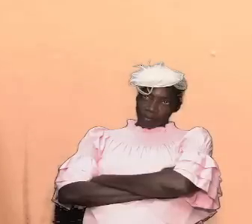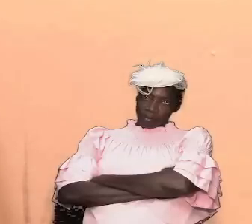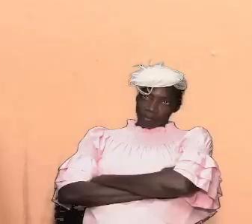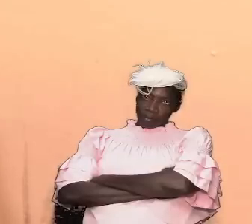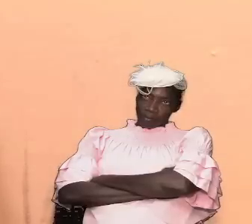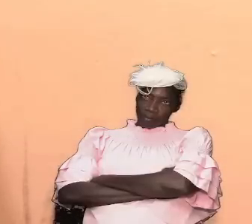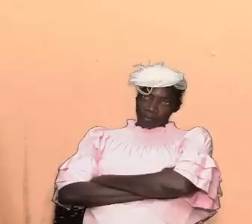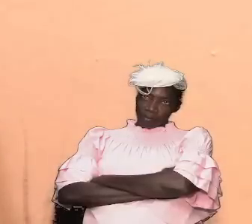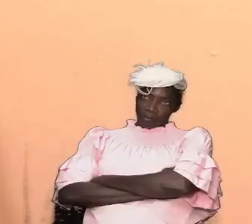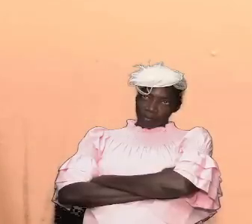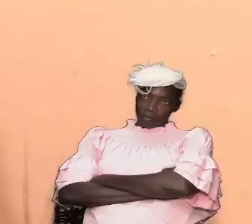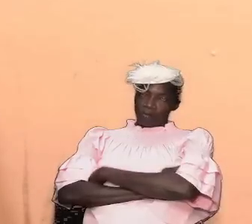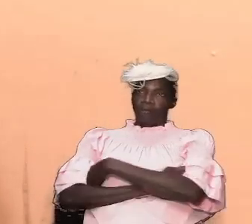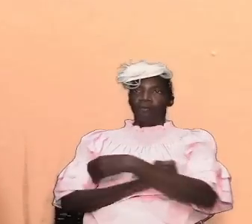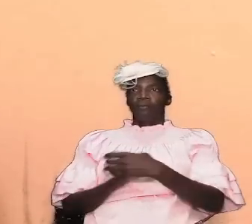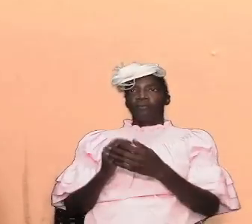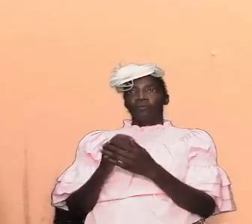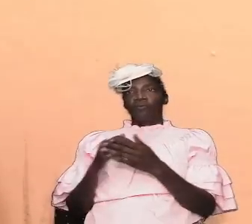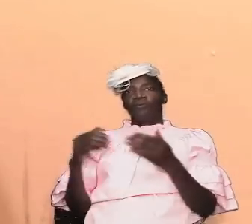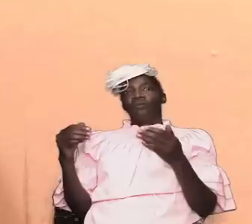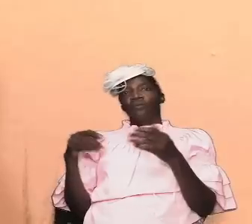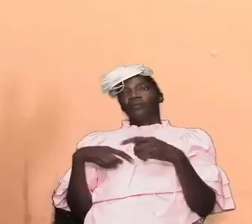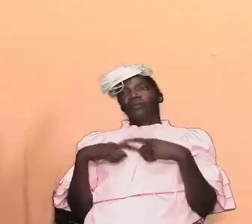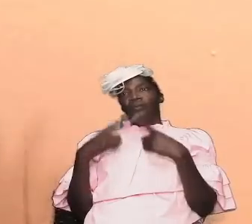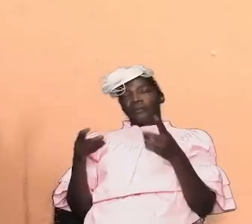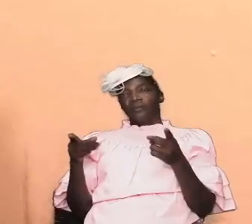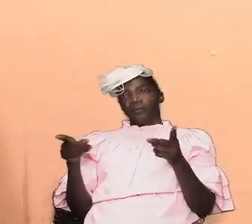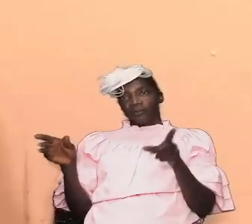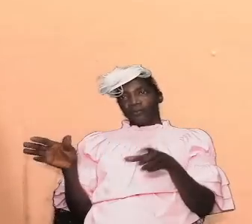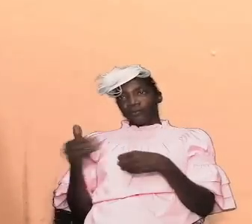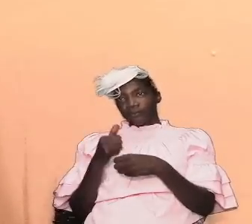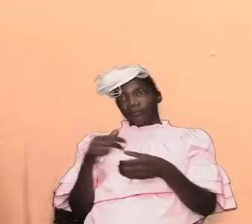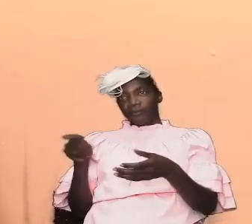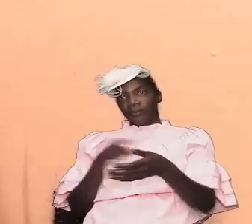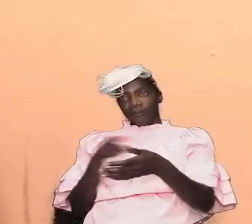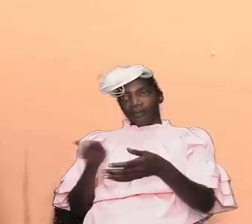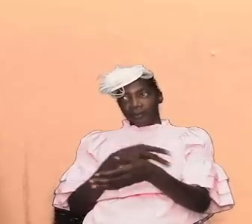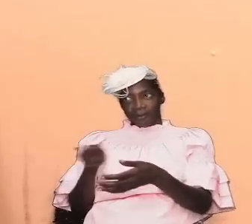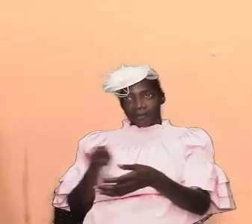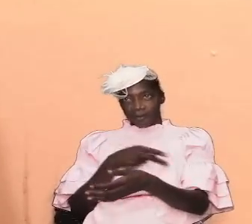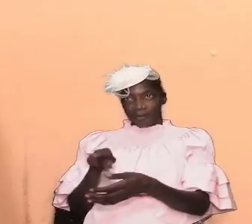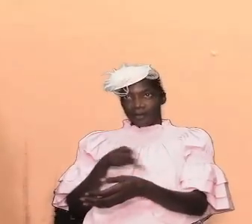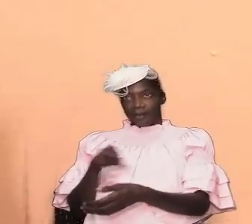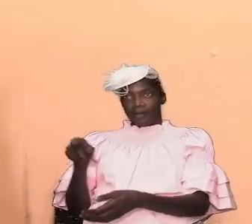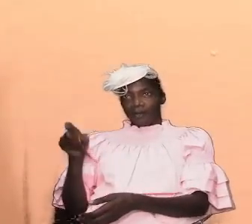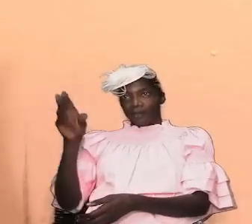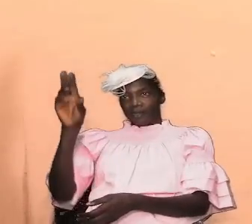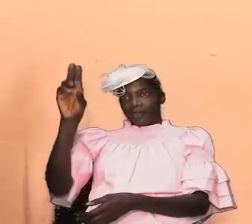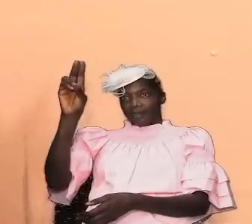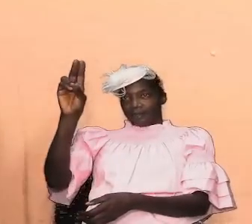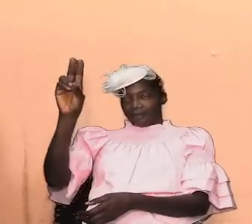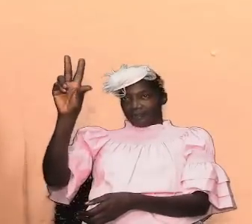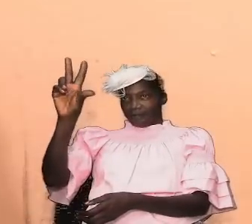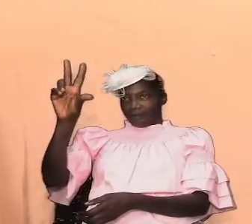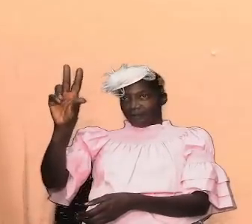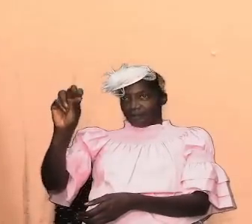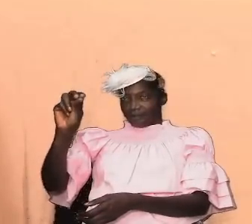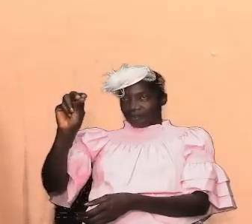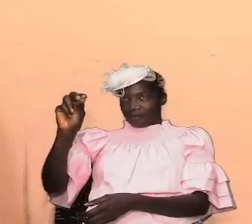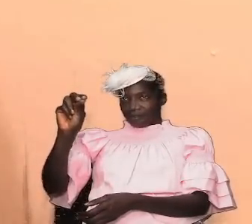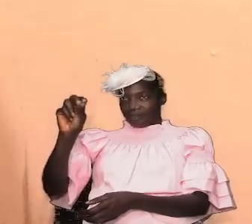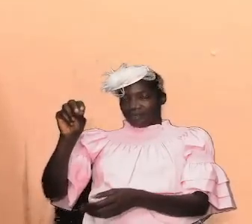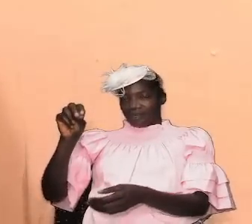right so we are going to take it from psalm 73 we are going to start our